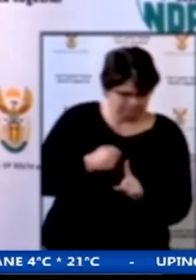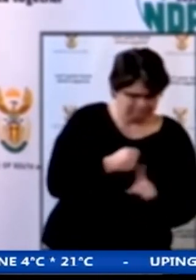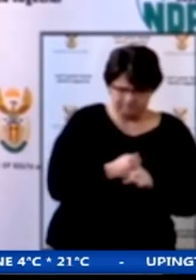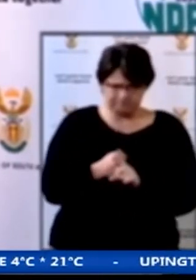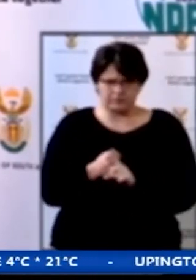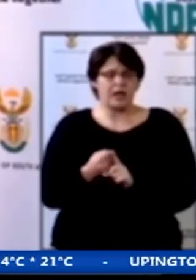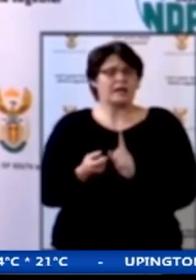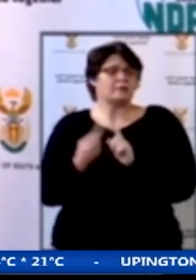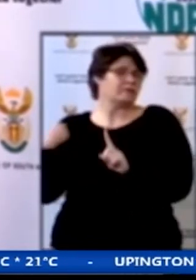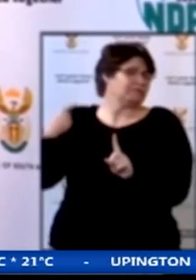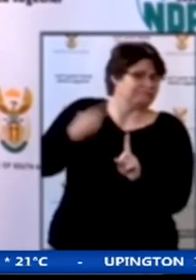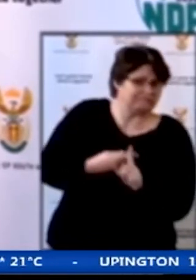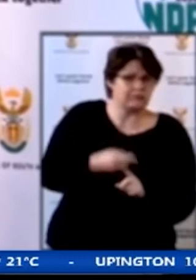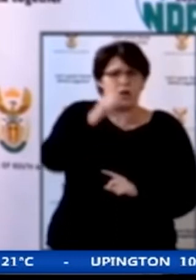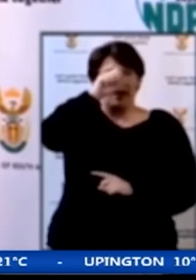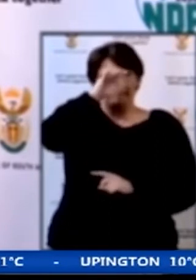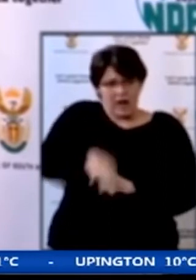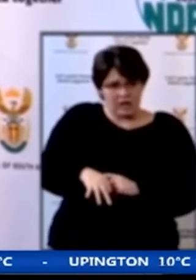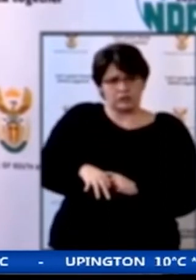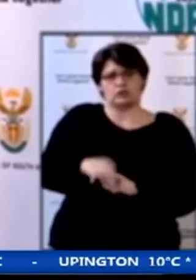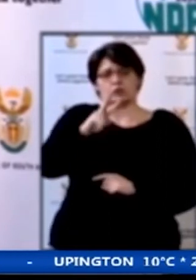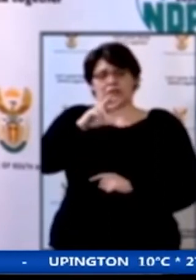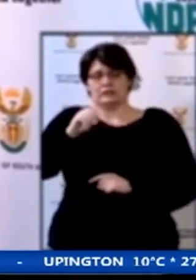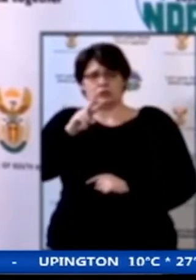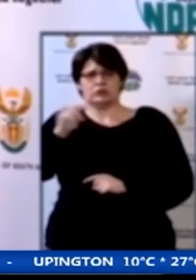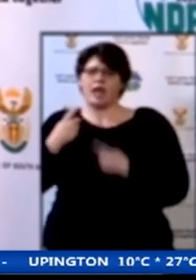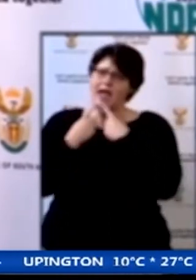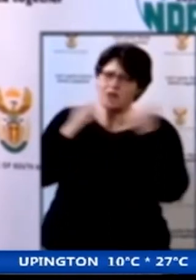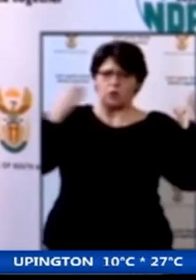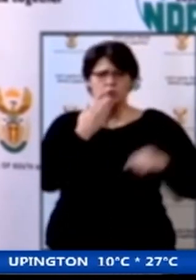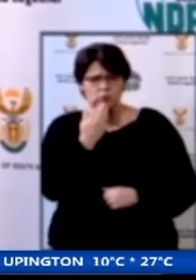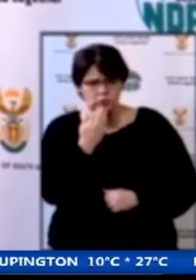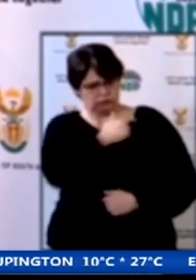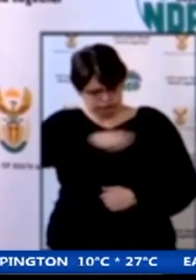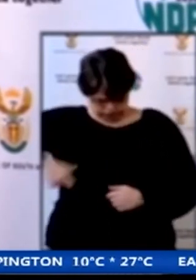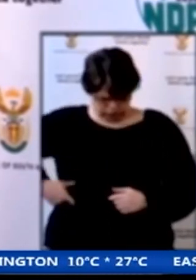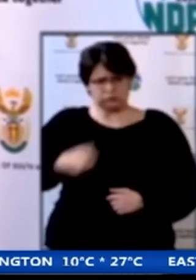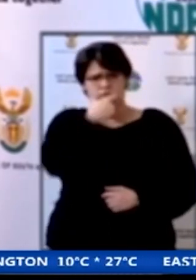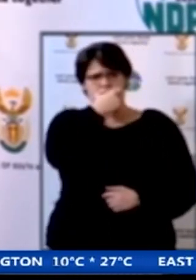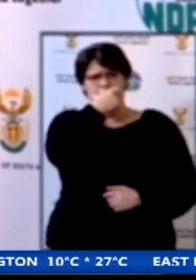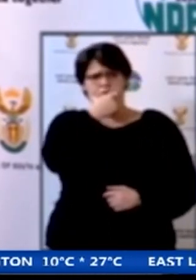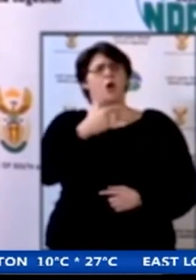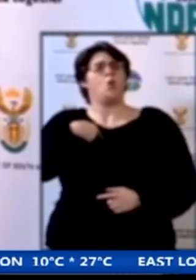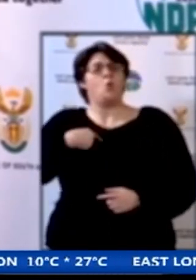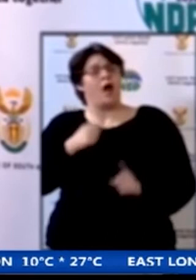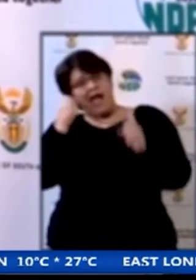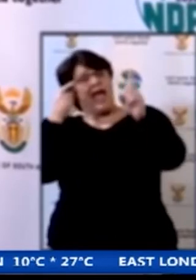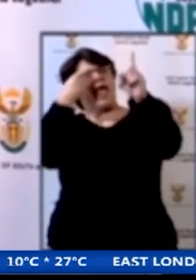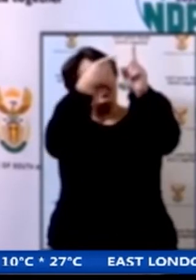March 2020 by President Cyril Ramaphosa have been directed primarily